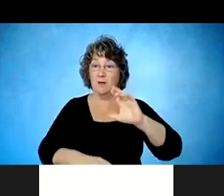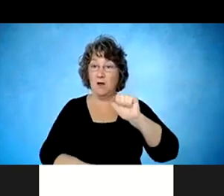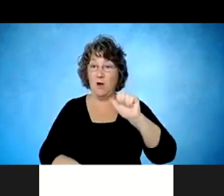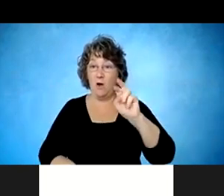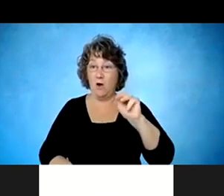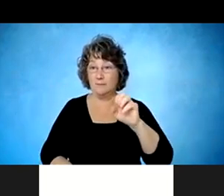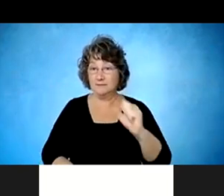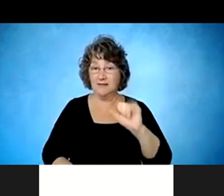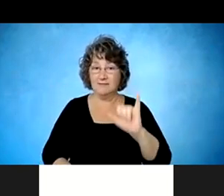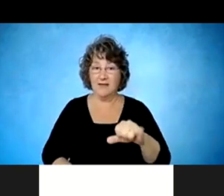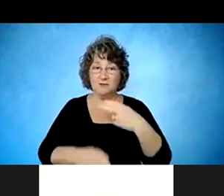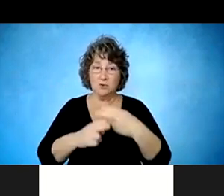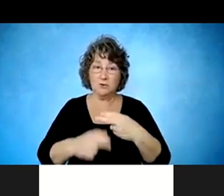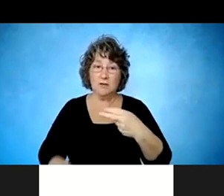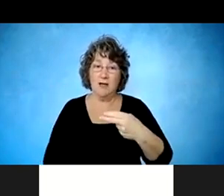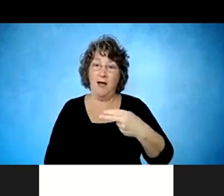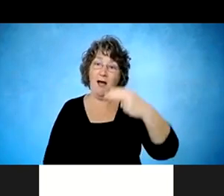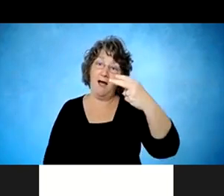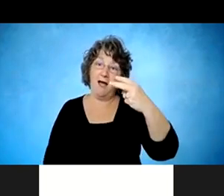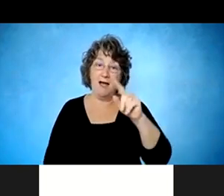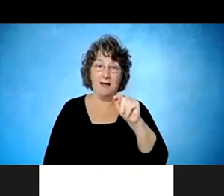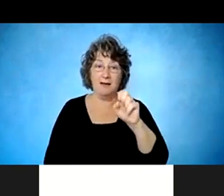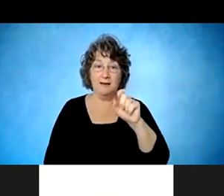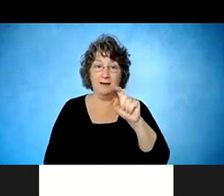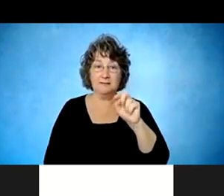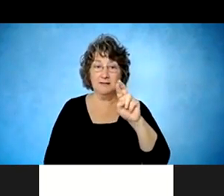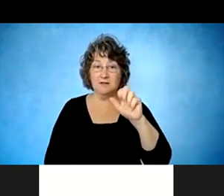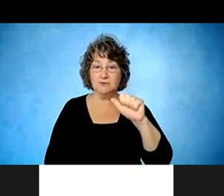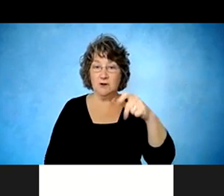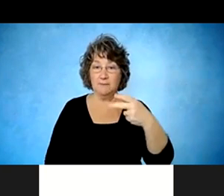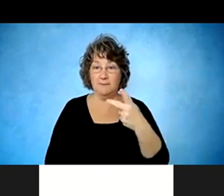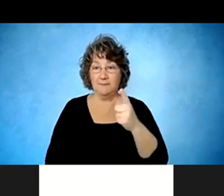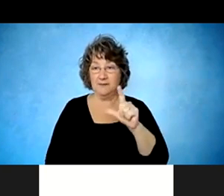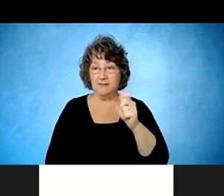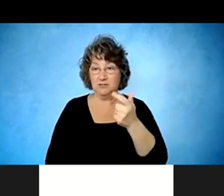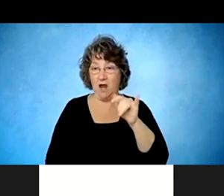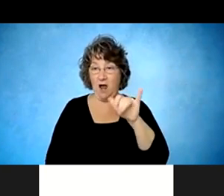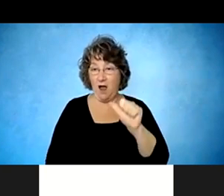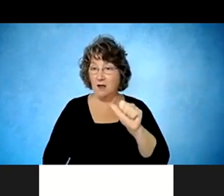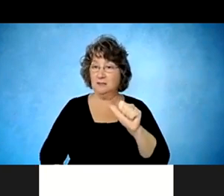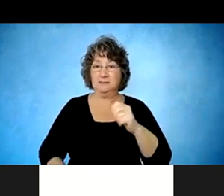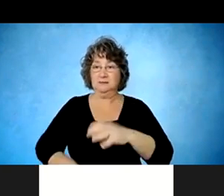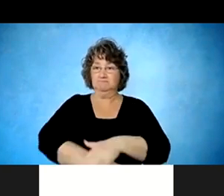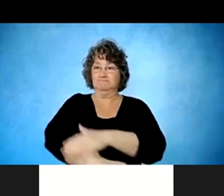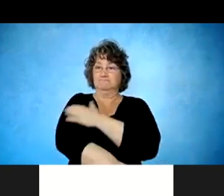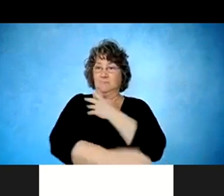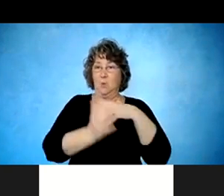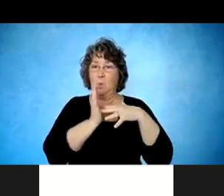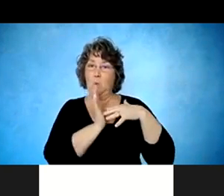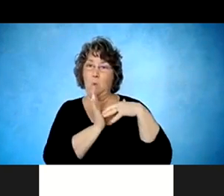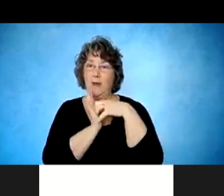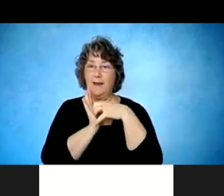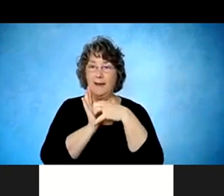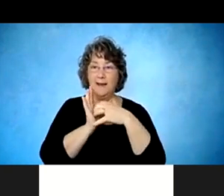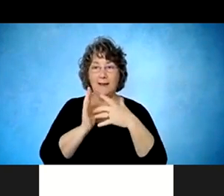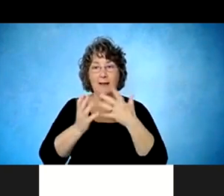tetraplegia. They have no significant upper limb strength. They may be on a ventilator. They